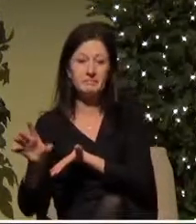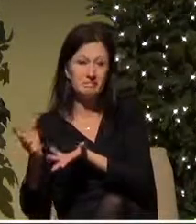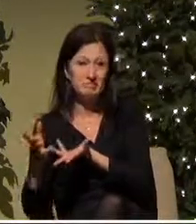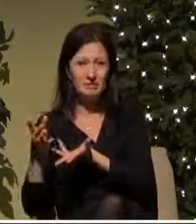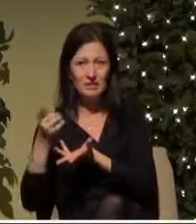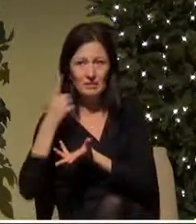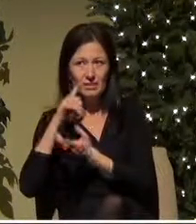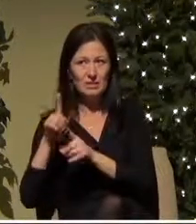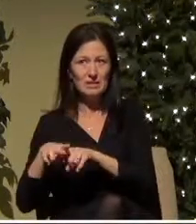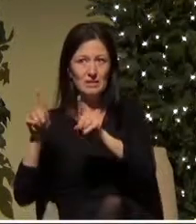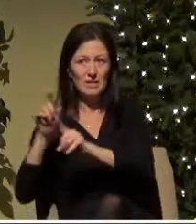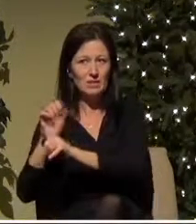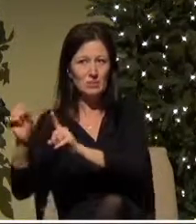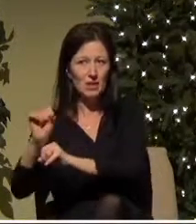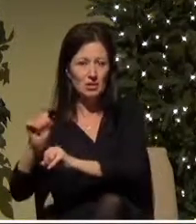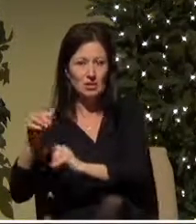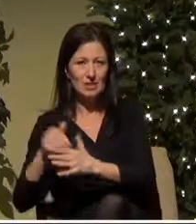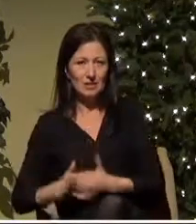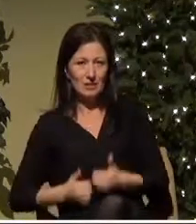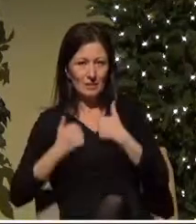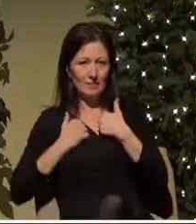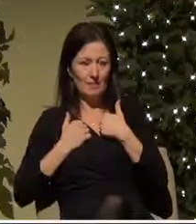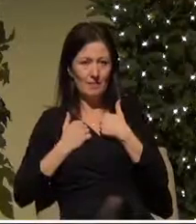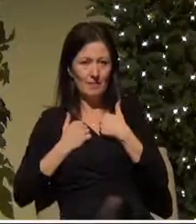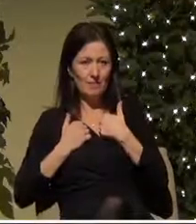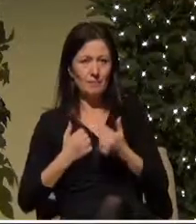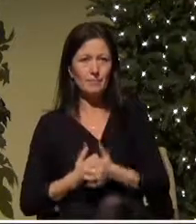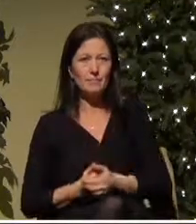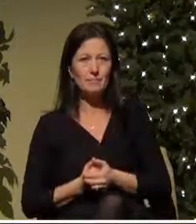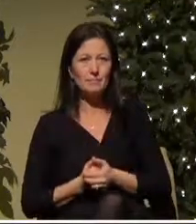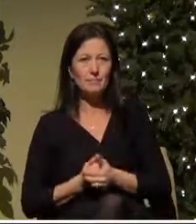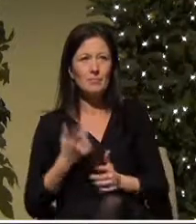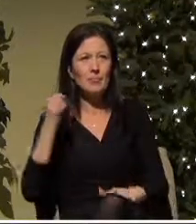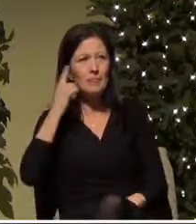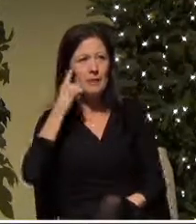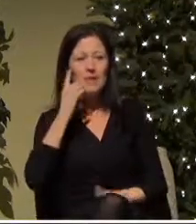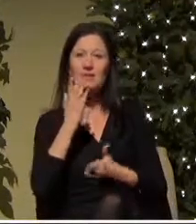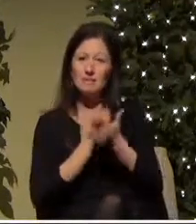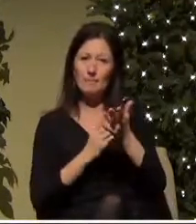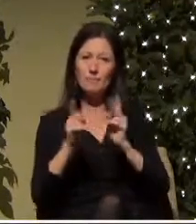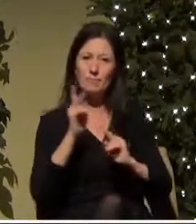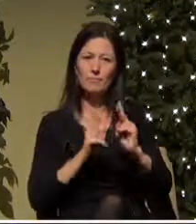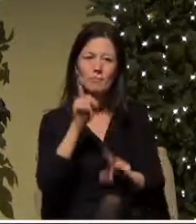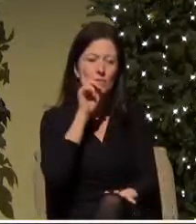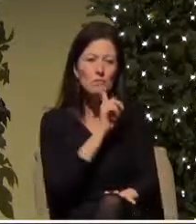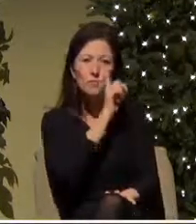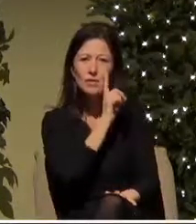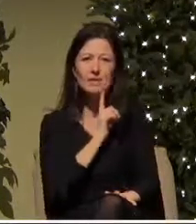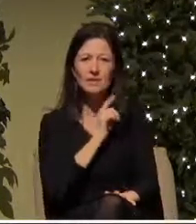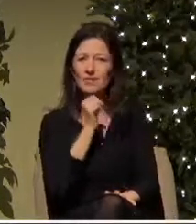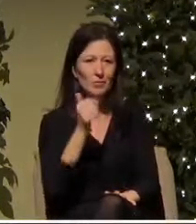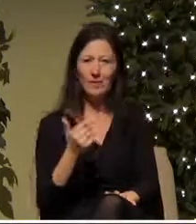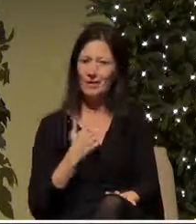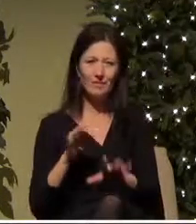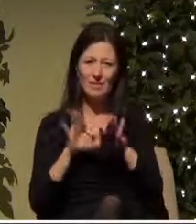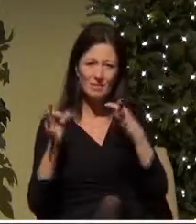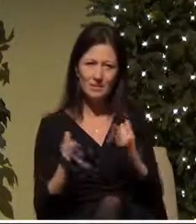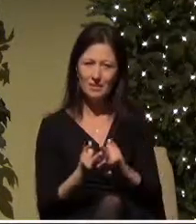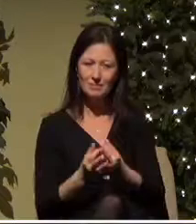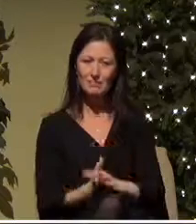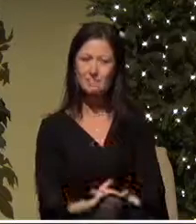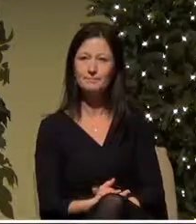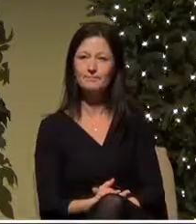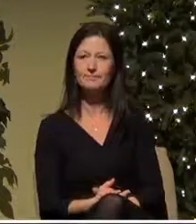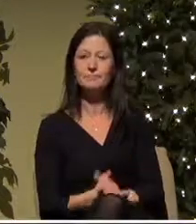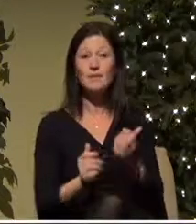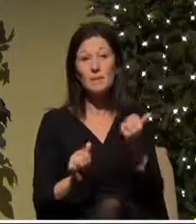we think of those who may have nobody to revel with in the joy of the season and most years when they